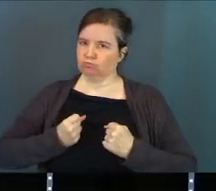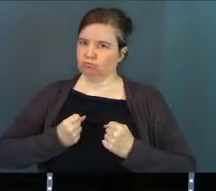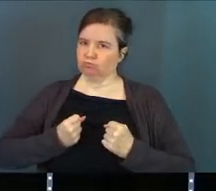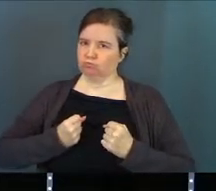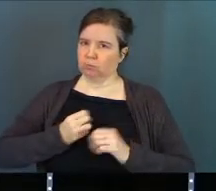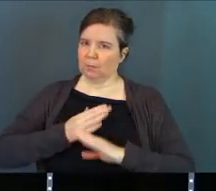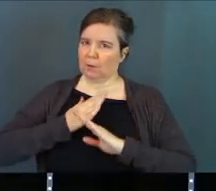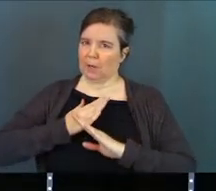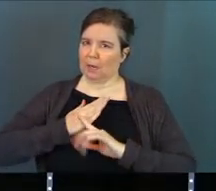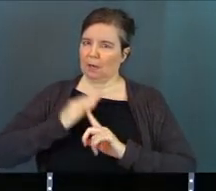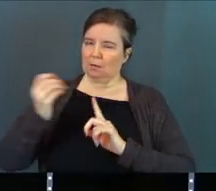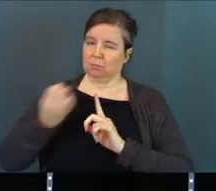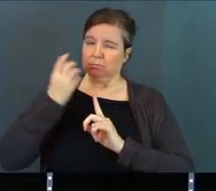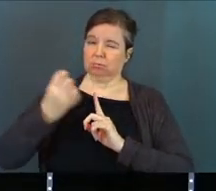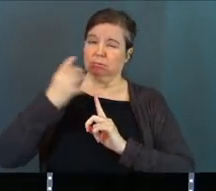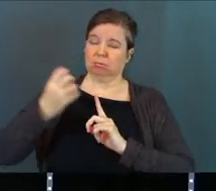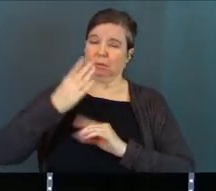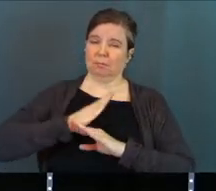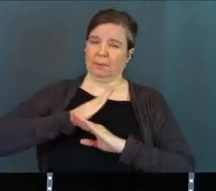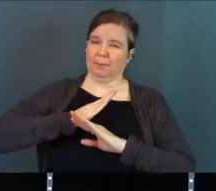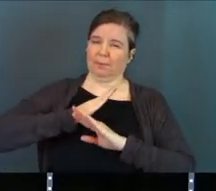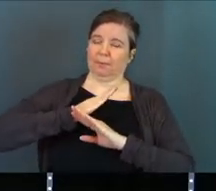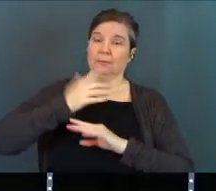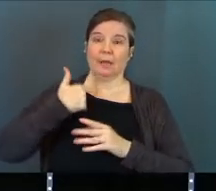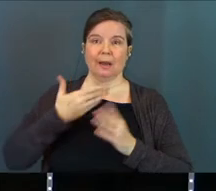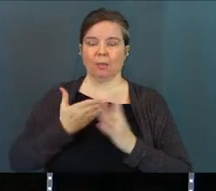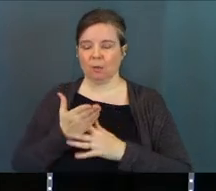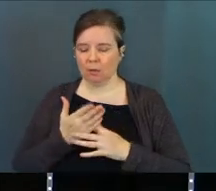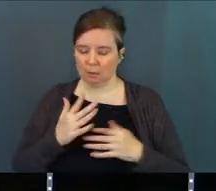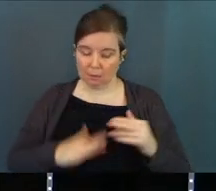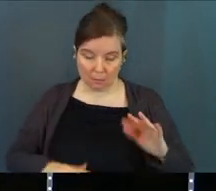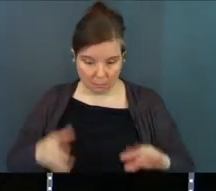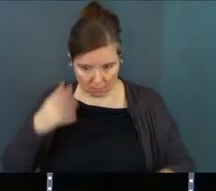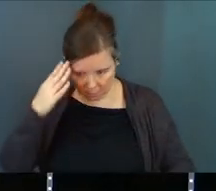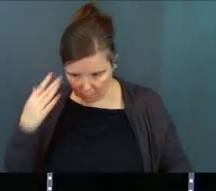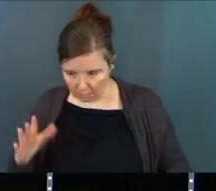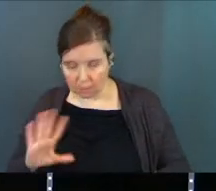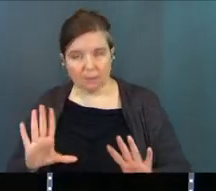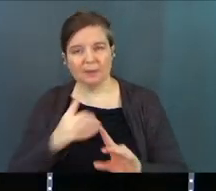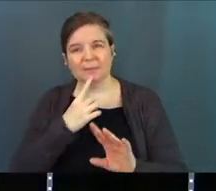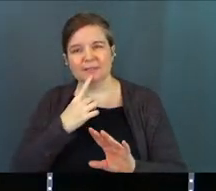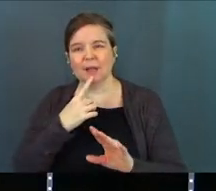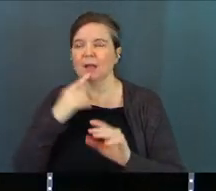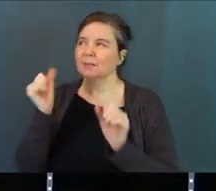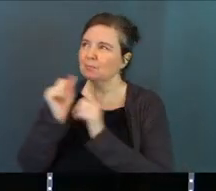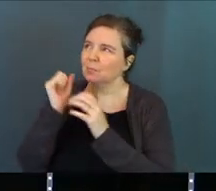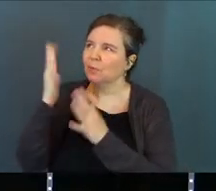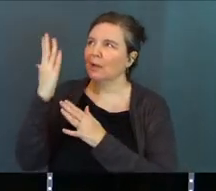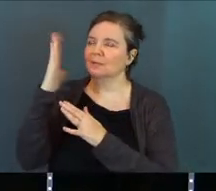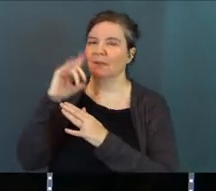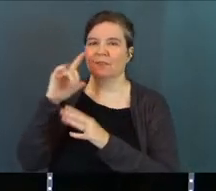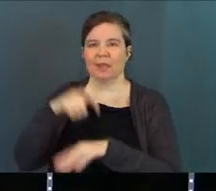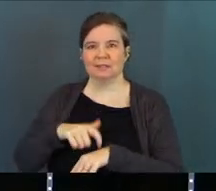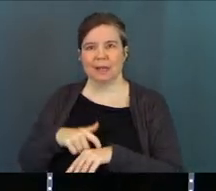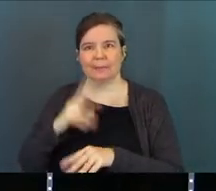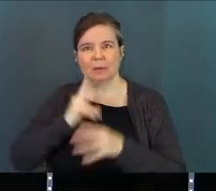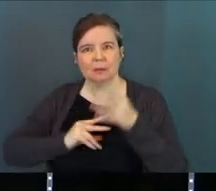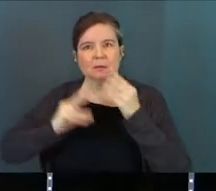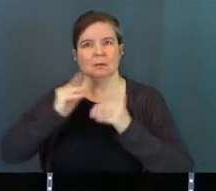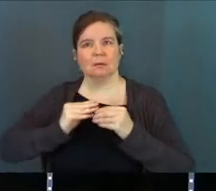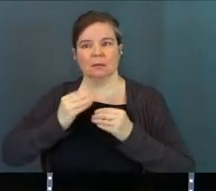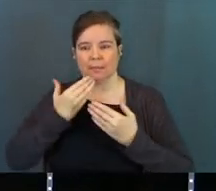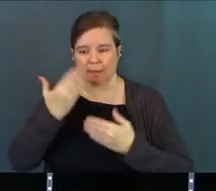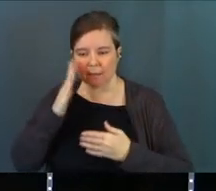We want to stand firm and be ready and be able to get through it and not just come out the other side saying, whew, we made it, but saying, praise God for that season that I was just in.